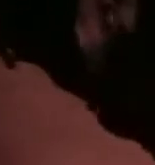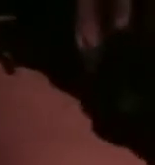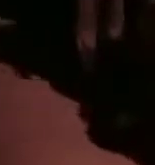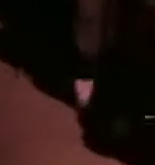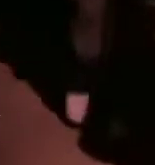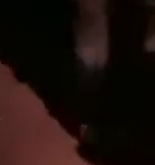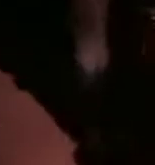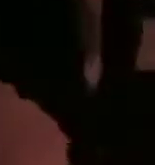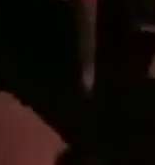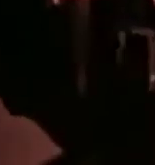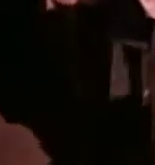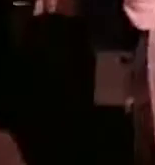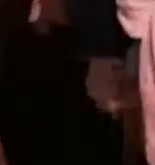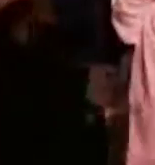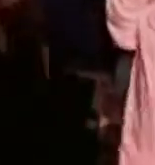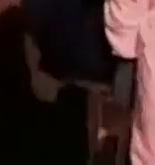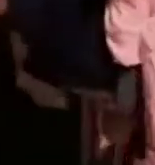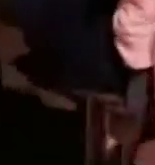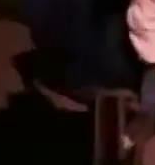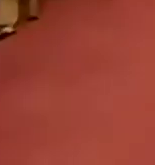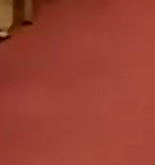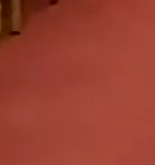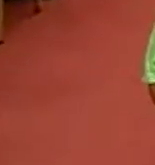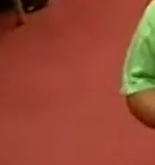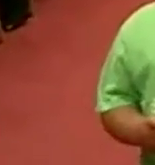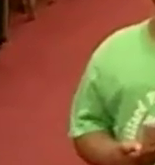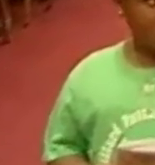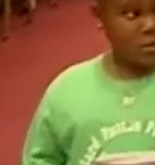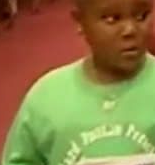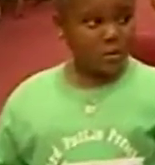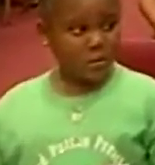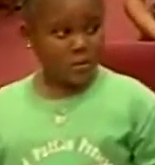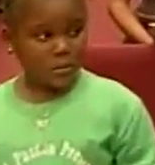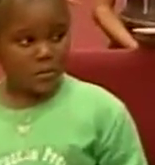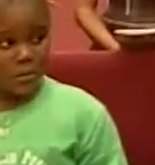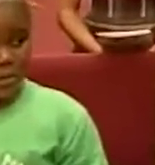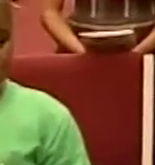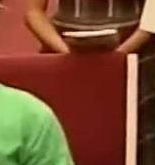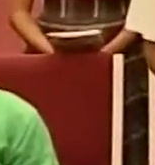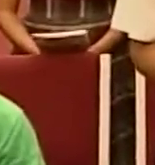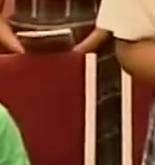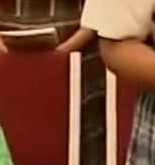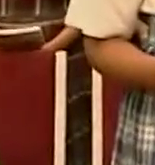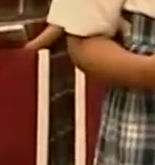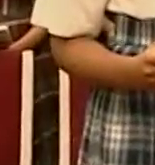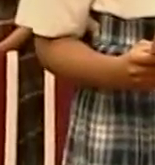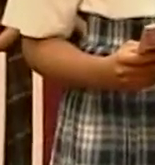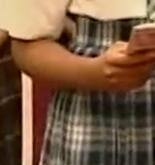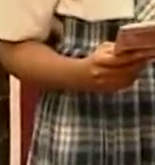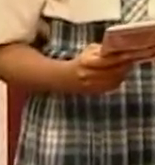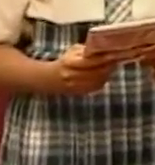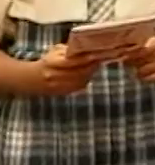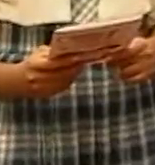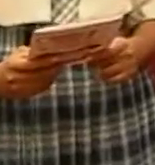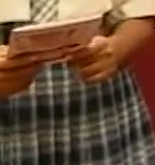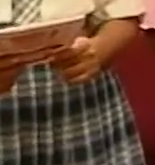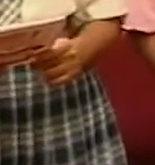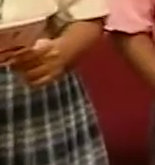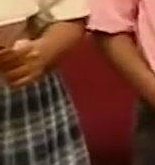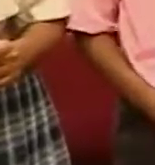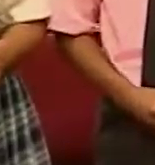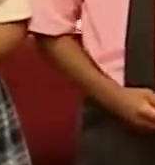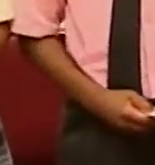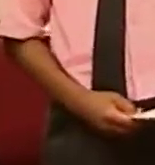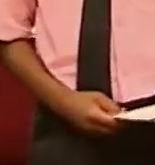are still investigating the country's latest murder and hundreds of students honored for their academic performances. Don't go anywhere. The Bahamas